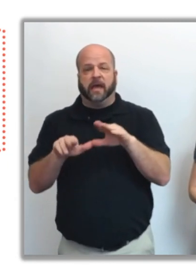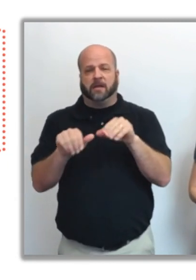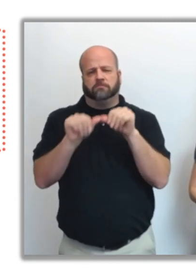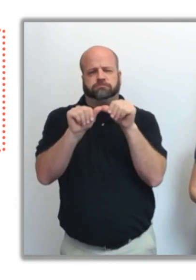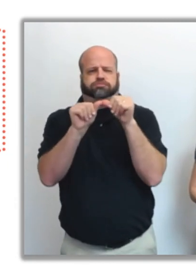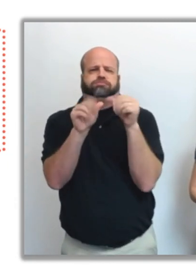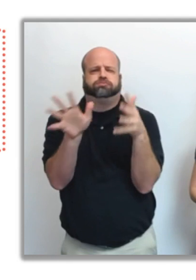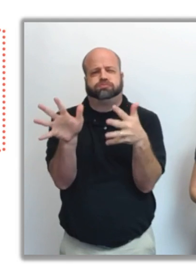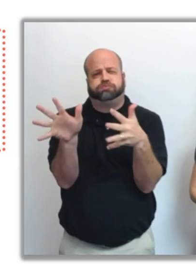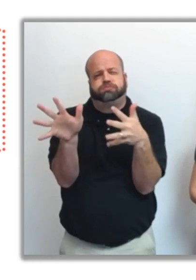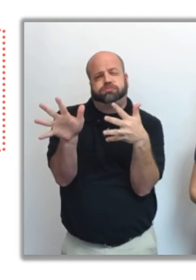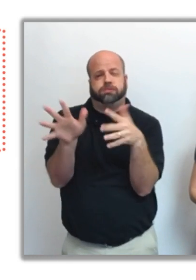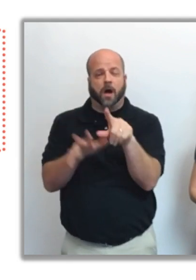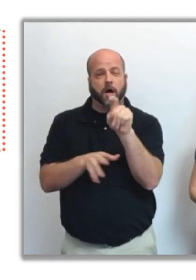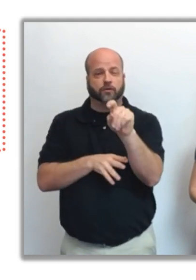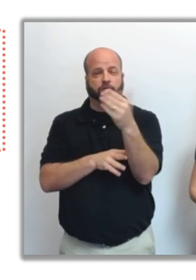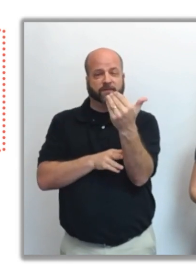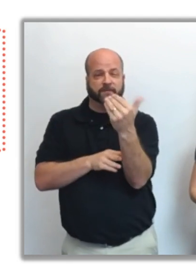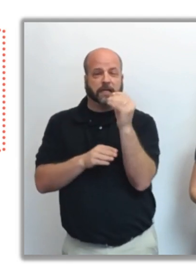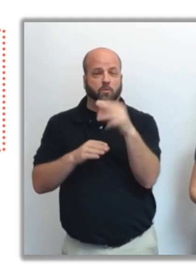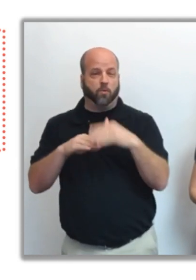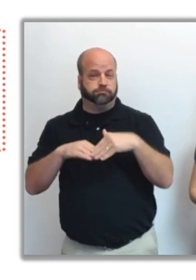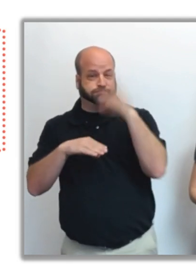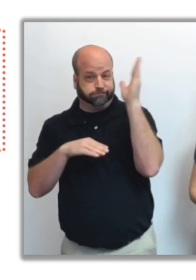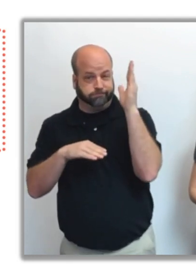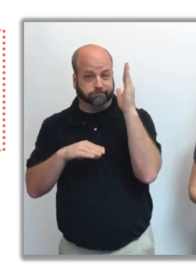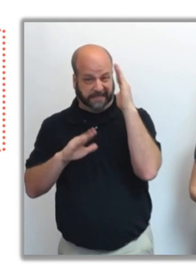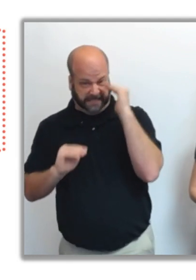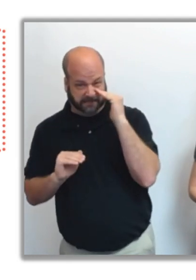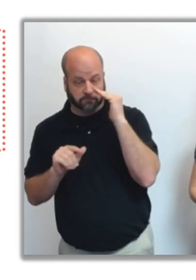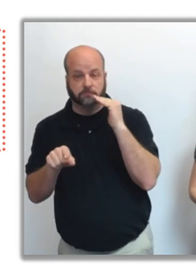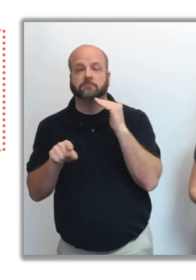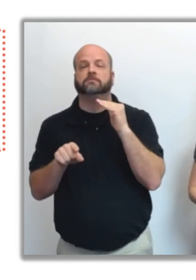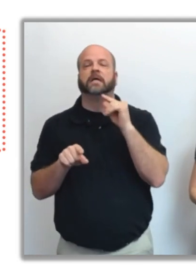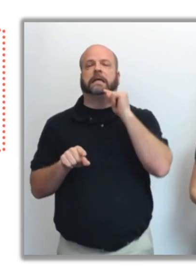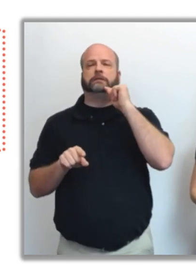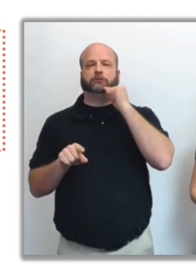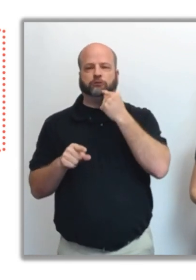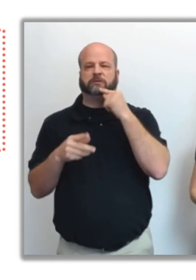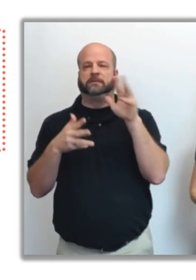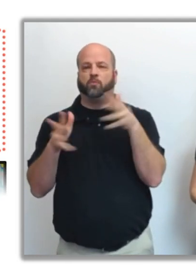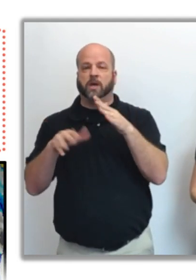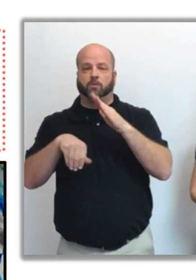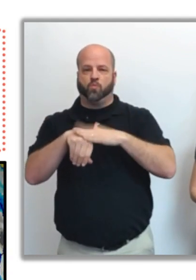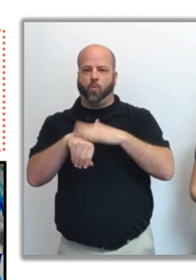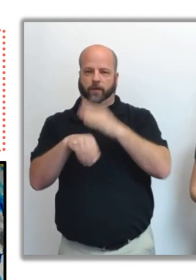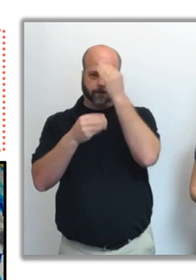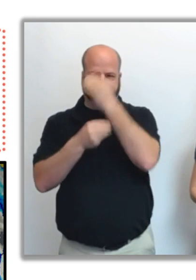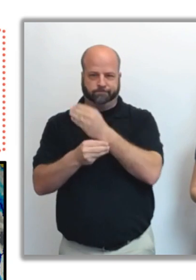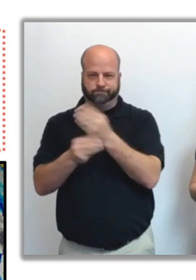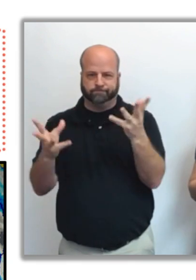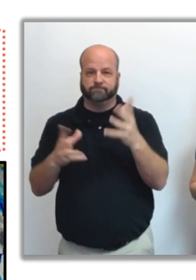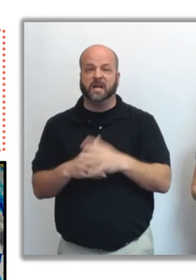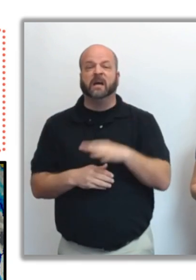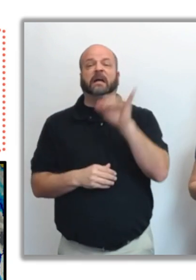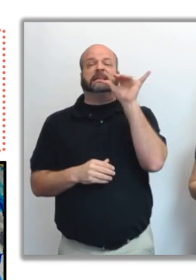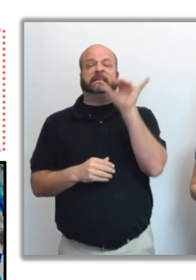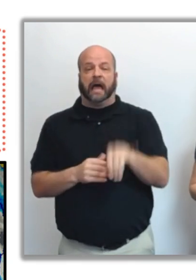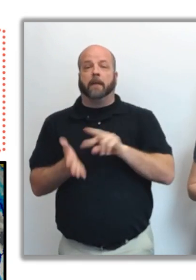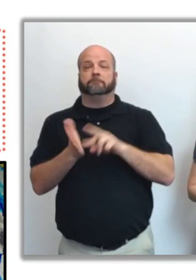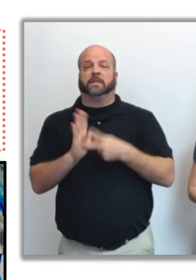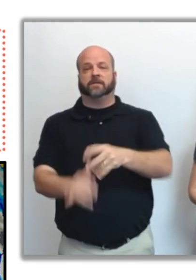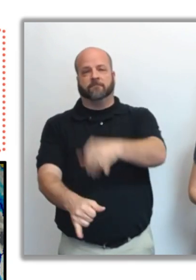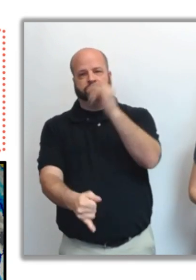115 mph or higher are expected, an extreme wind warning is issued. This is your final